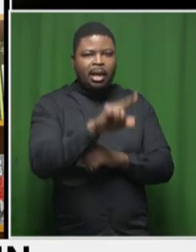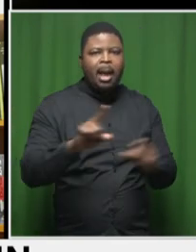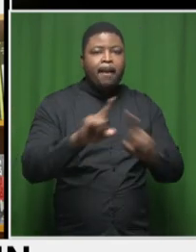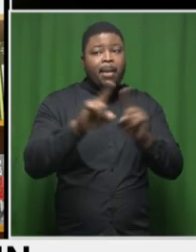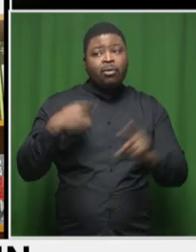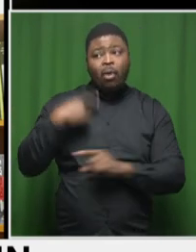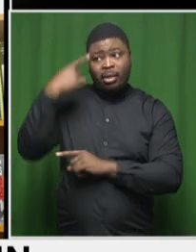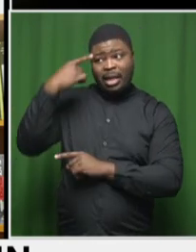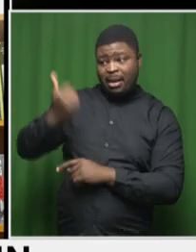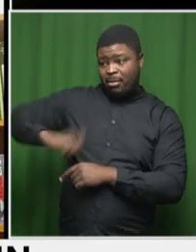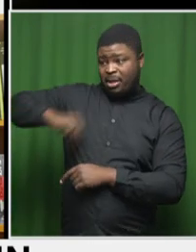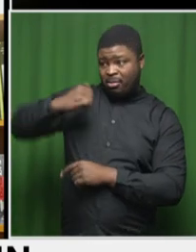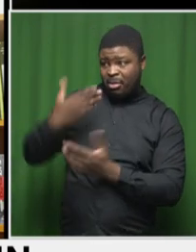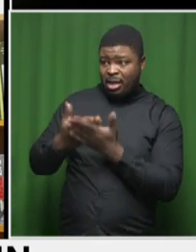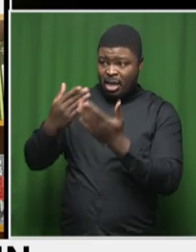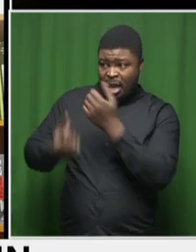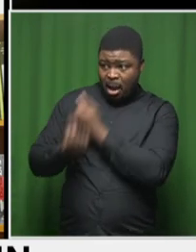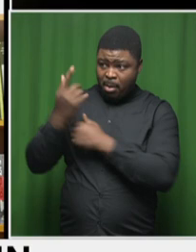on the verge of collapsing?